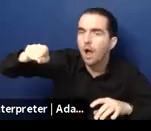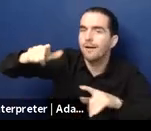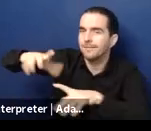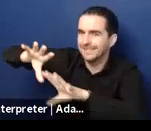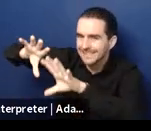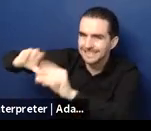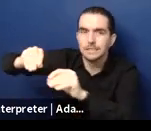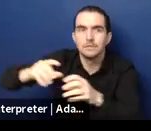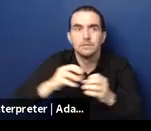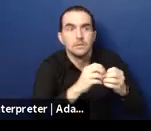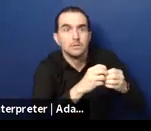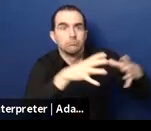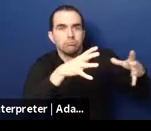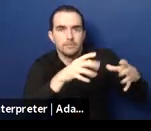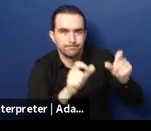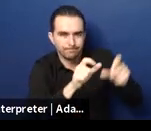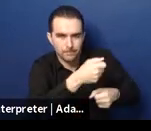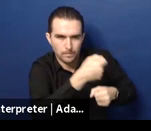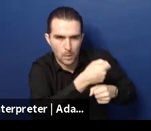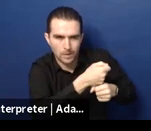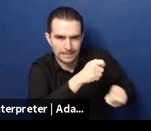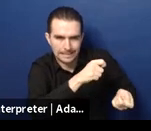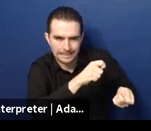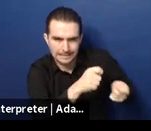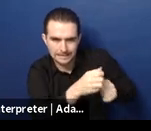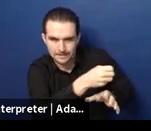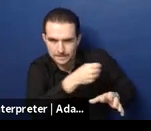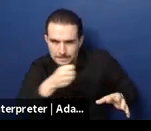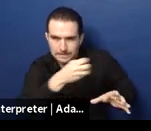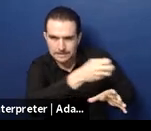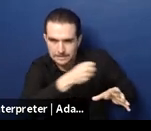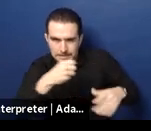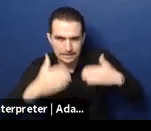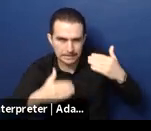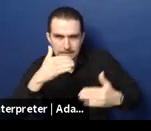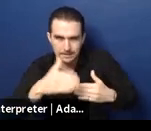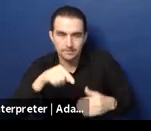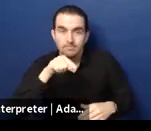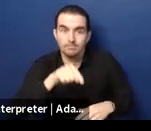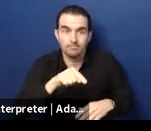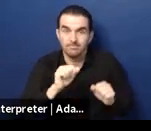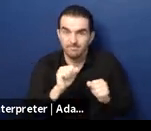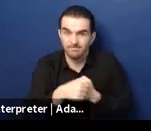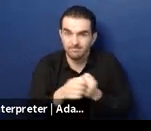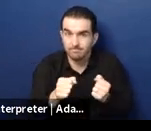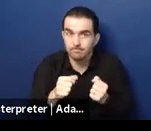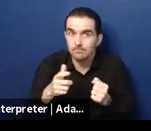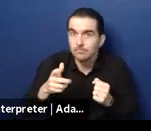families in remote areas continues to be an issue, but we've seen real progress in terms of